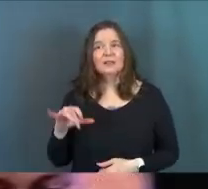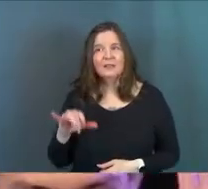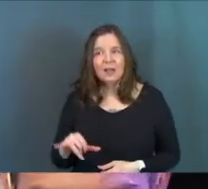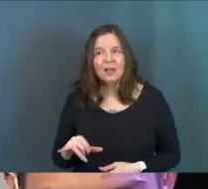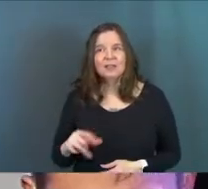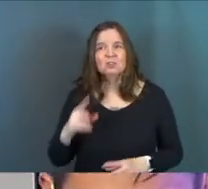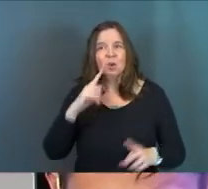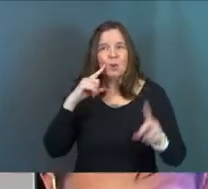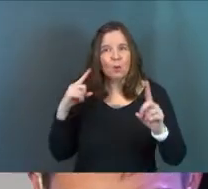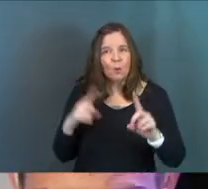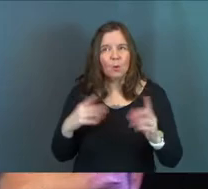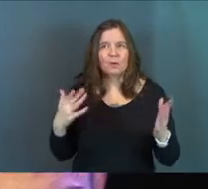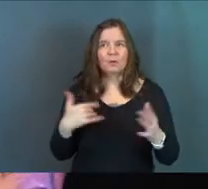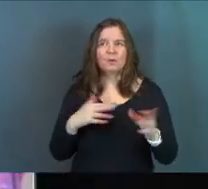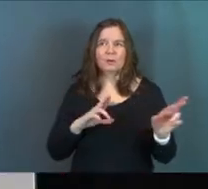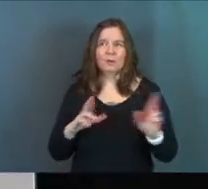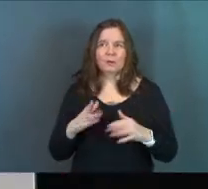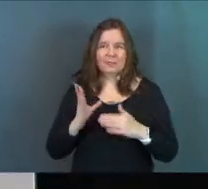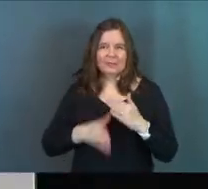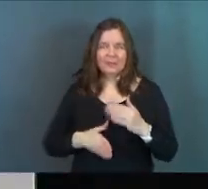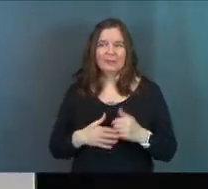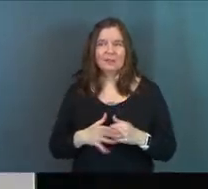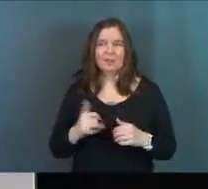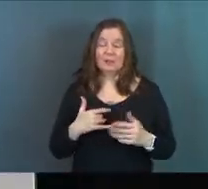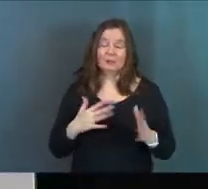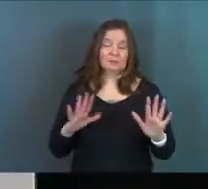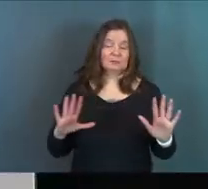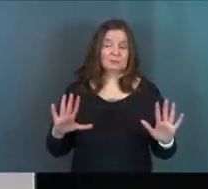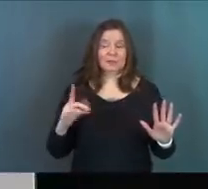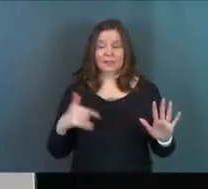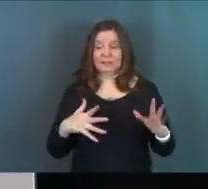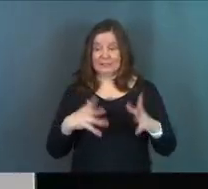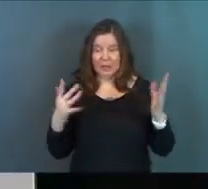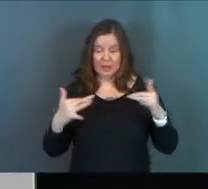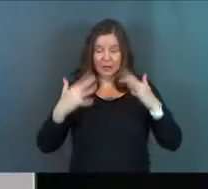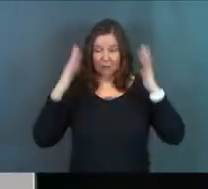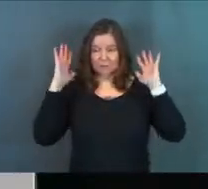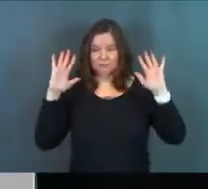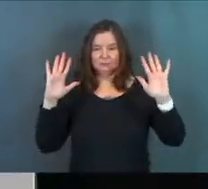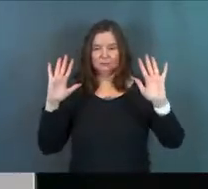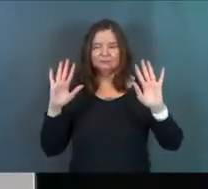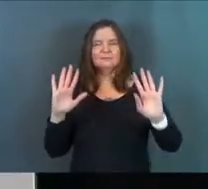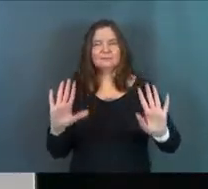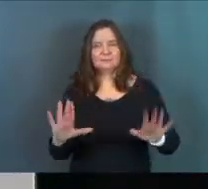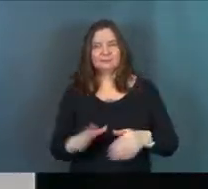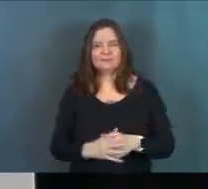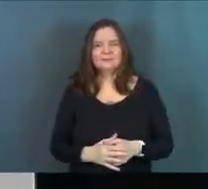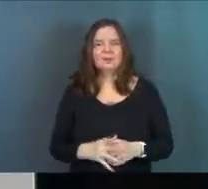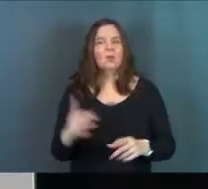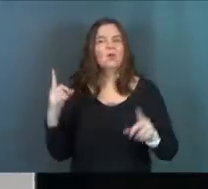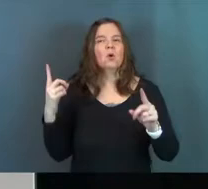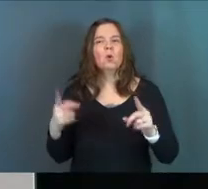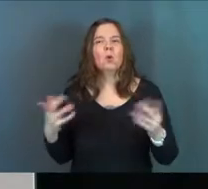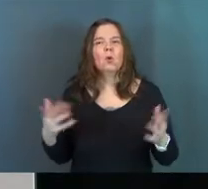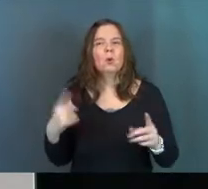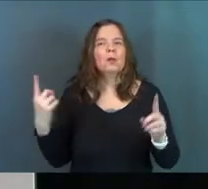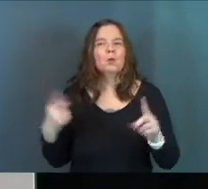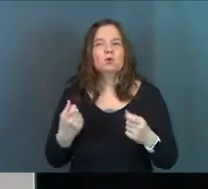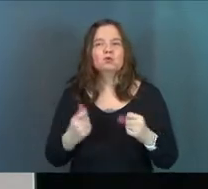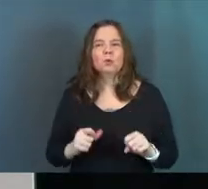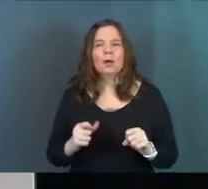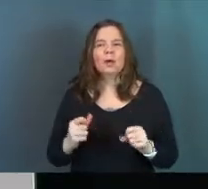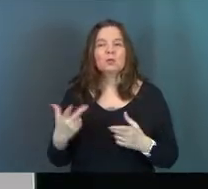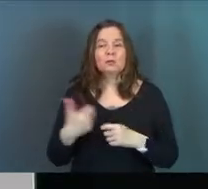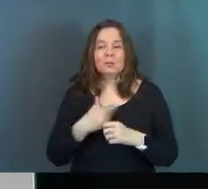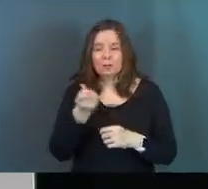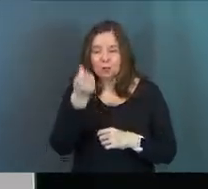that's the goal here, okay? We're getting ready to be done. you're like, dude, this is a lot. You know, it's like, okay, what's the goal in all this? What's the point that you're